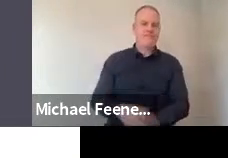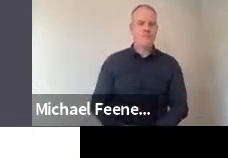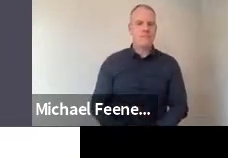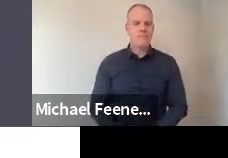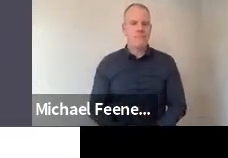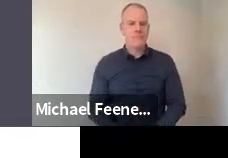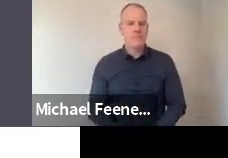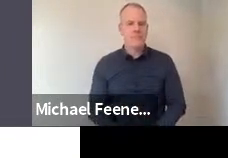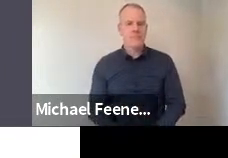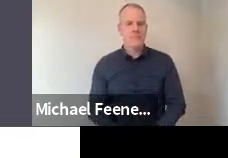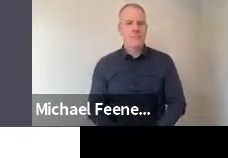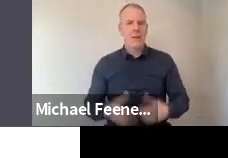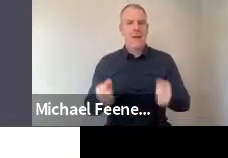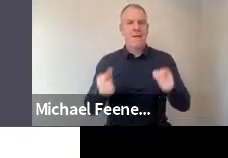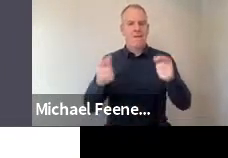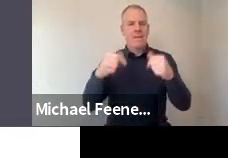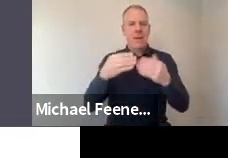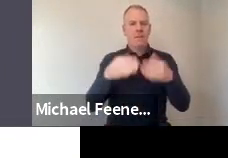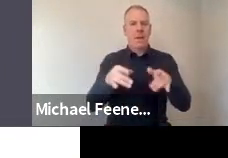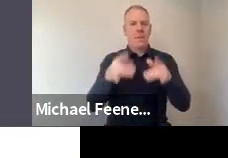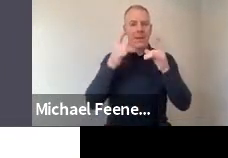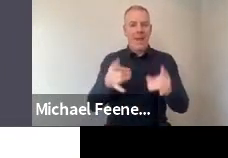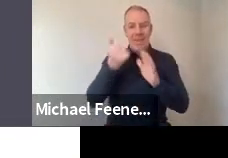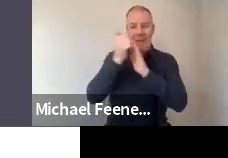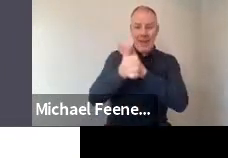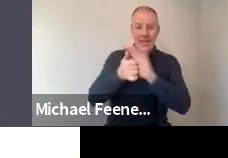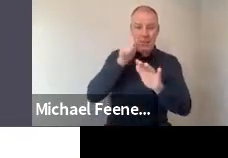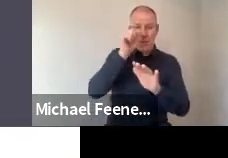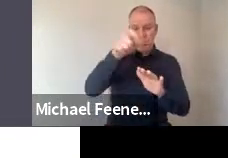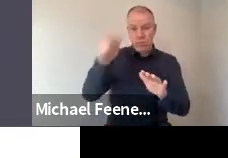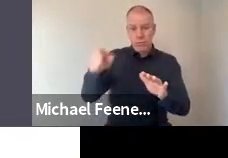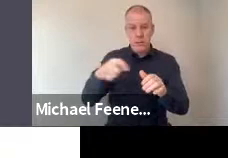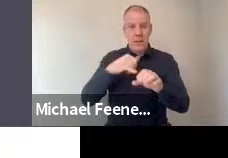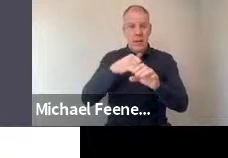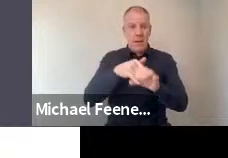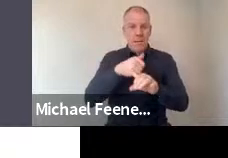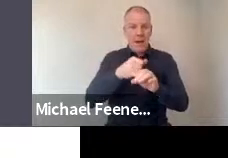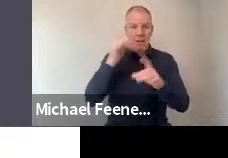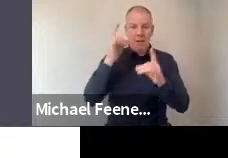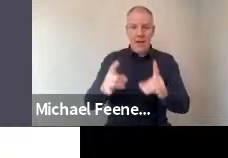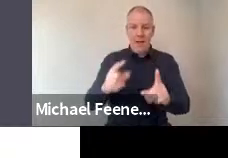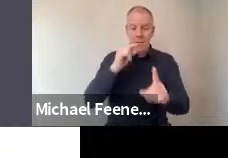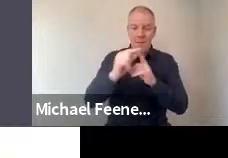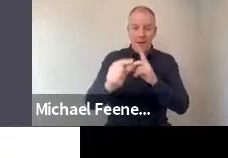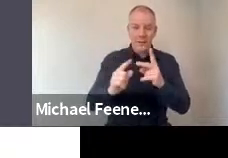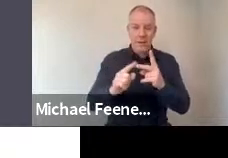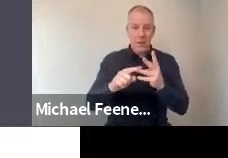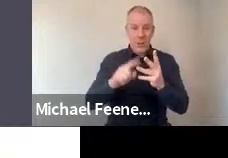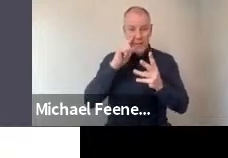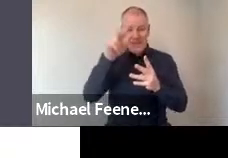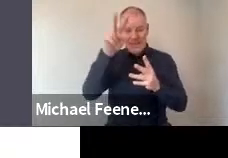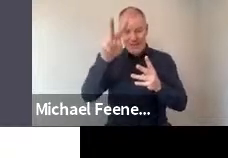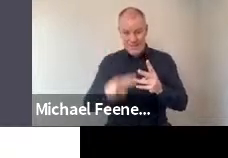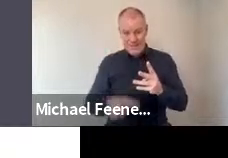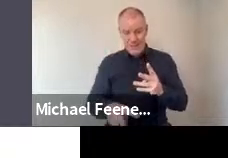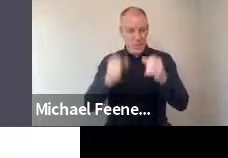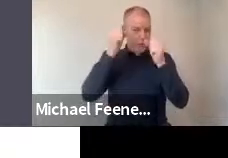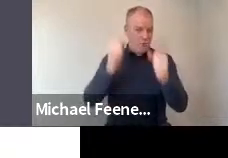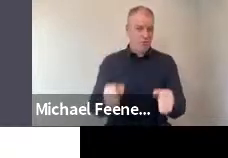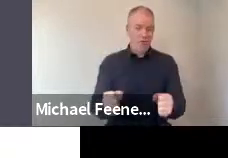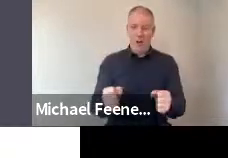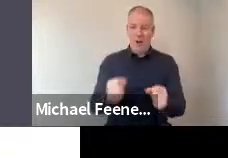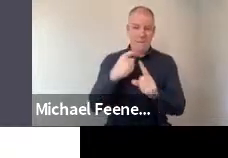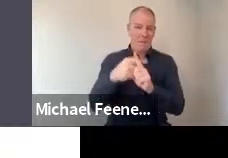then we also asked about public health experts, medical health professionals. Here you can see the very strong